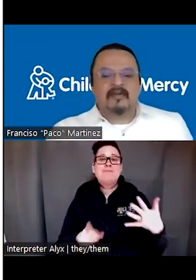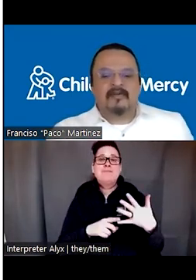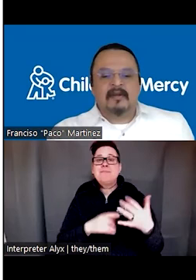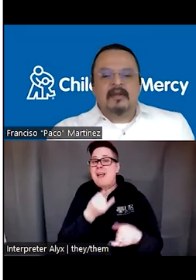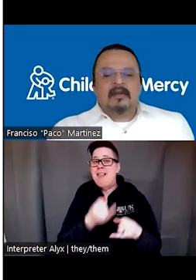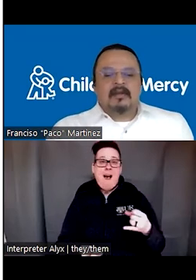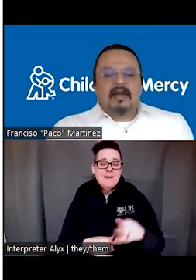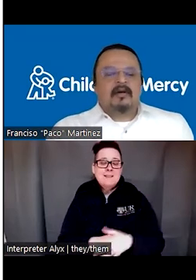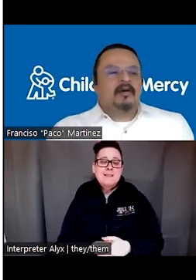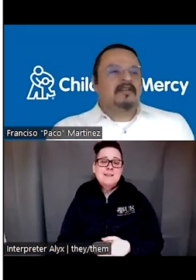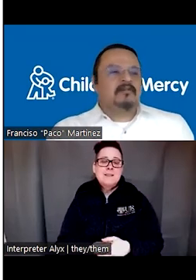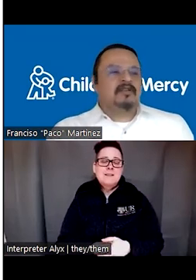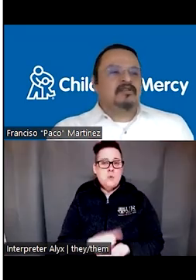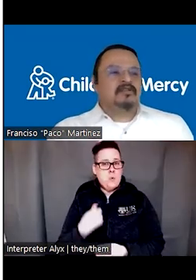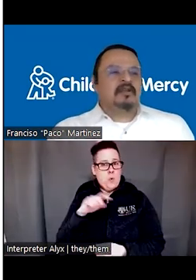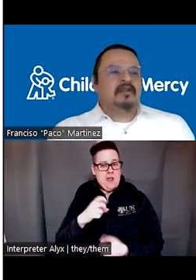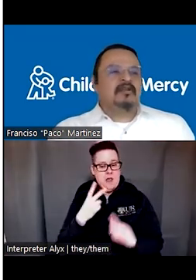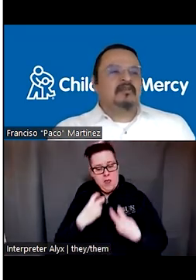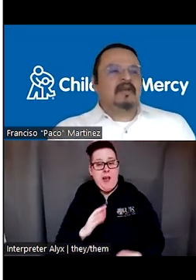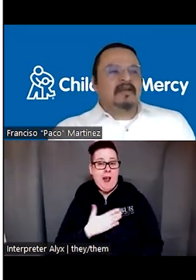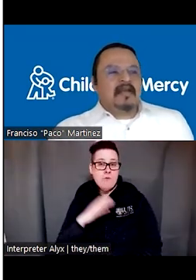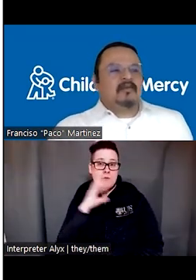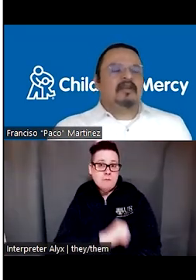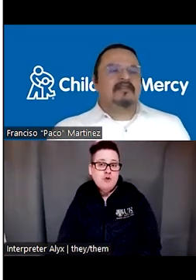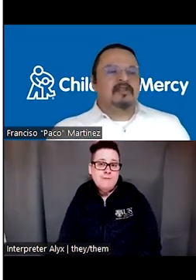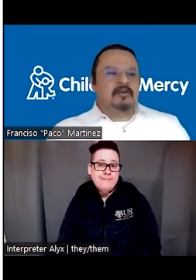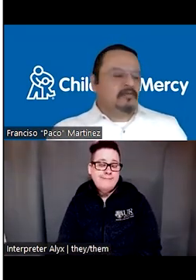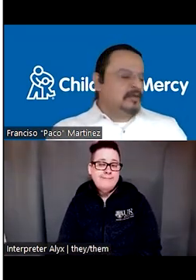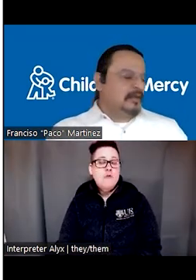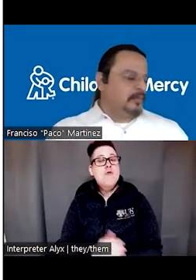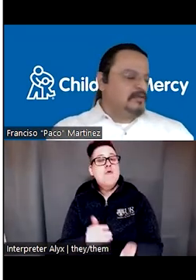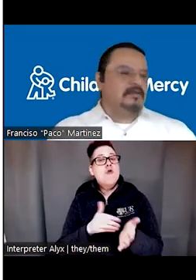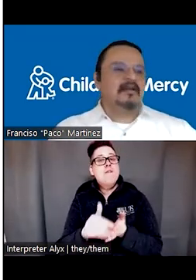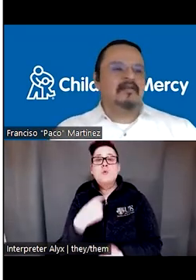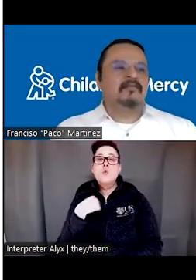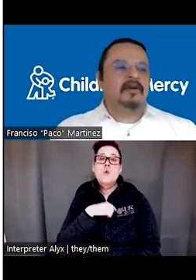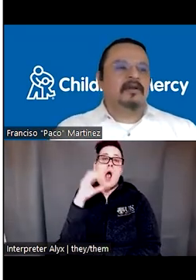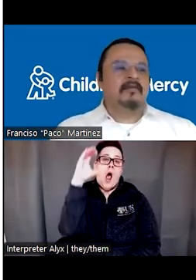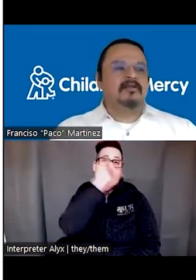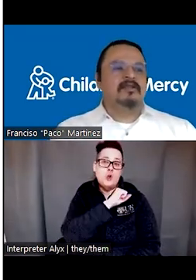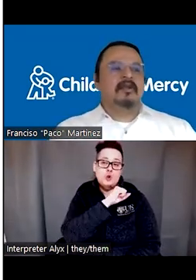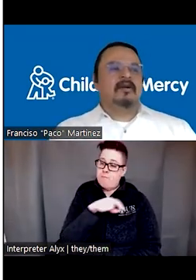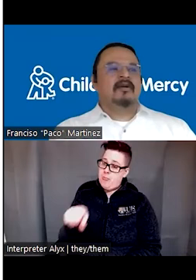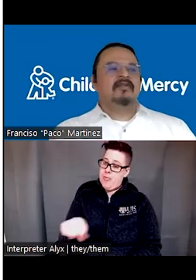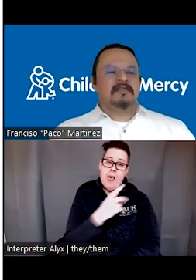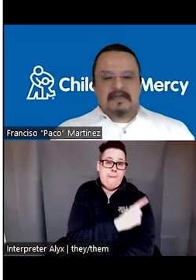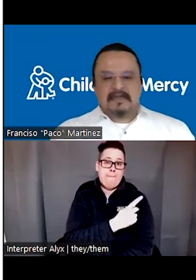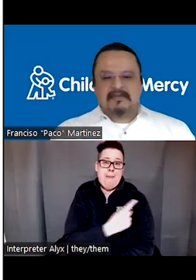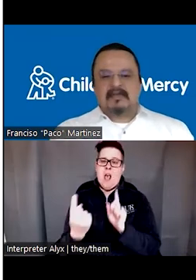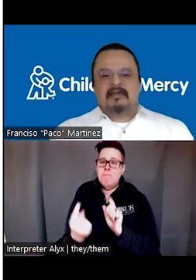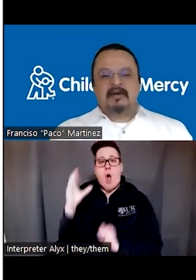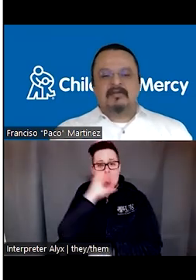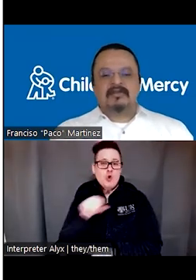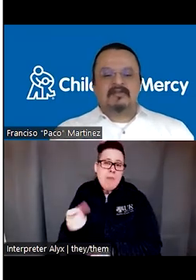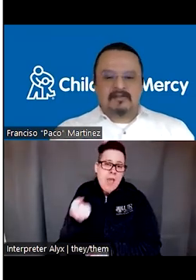trauma informed is our own assumptions, because many times we assume that the person that is in front of us understands